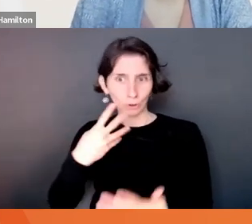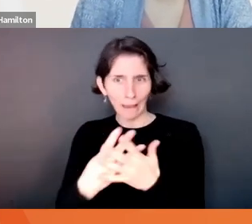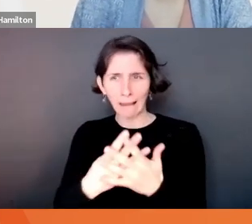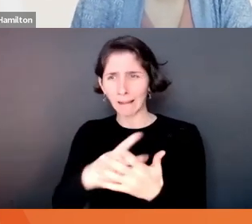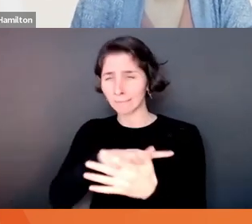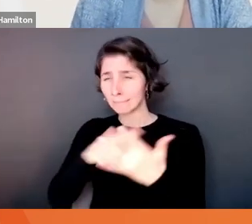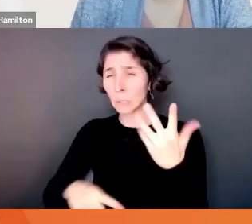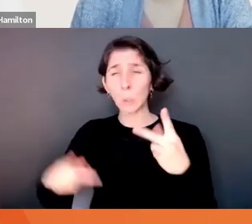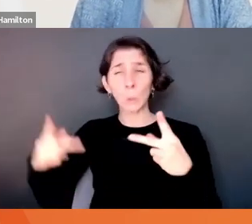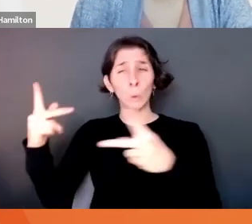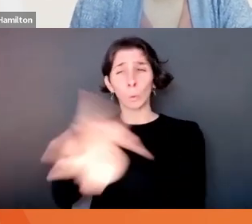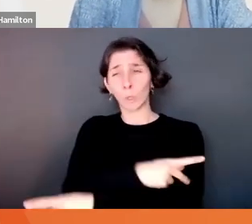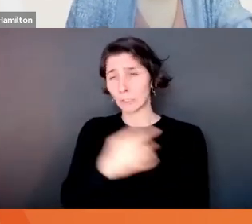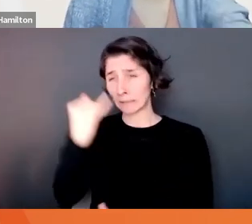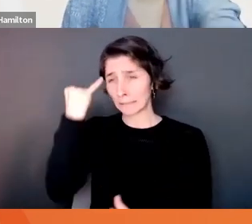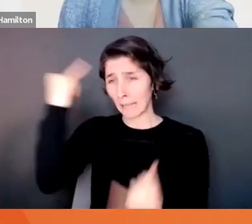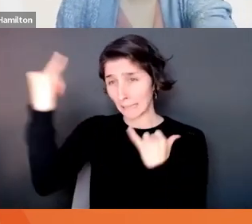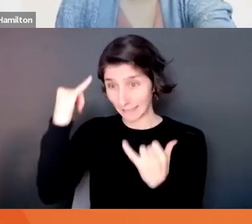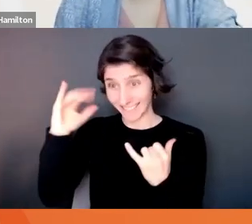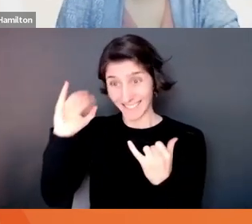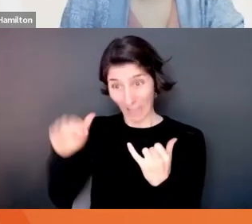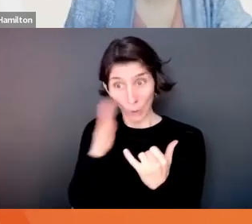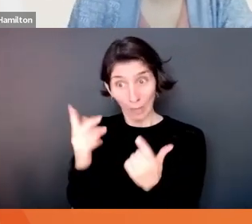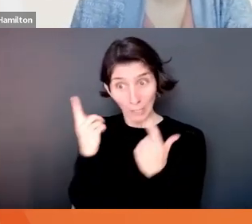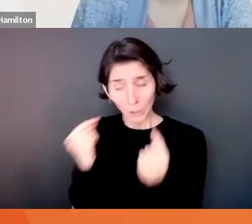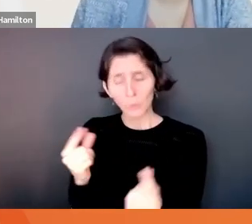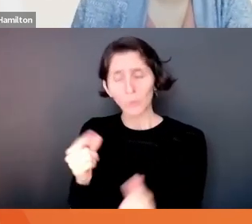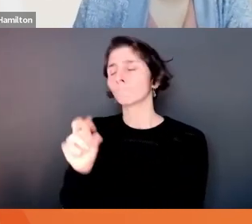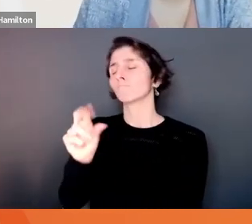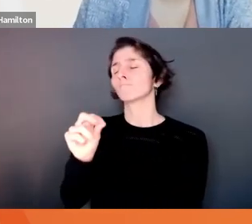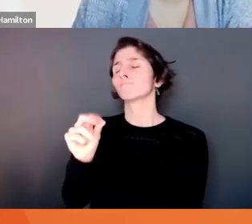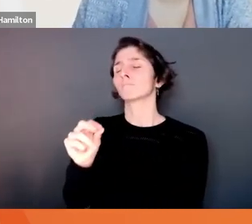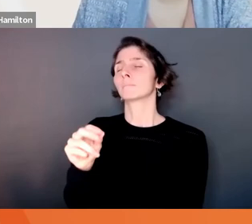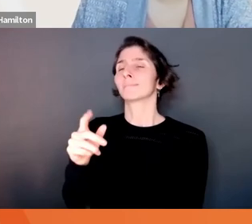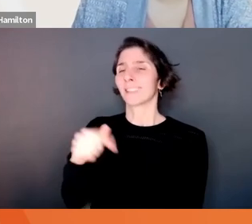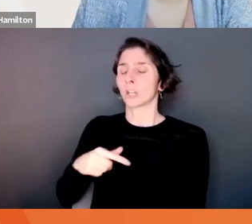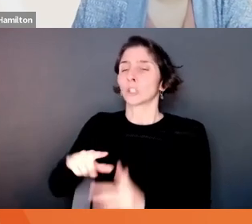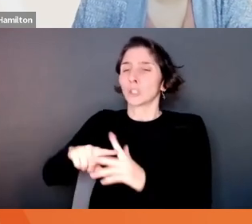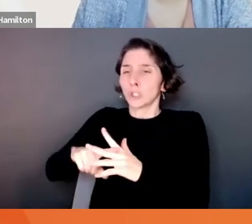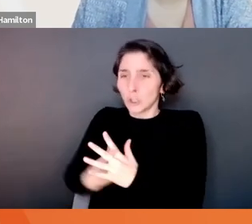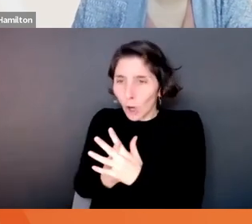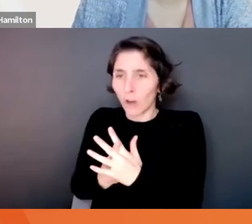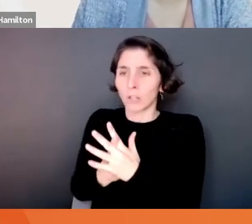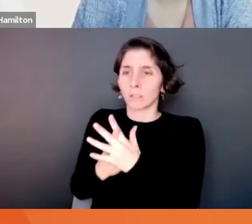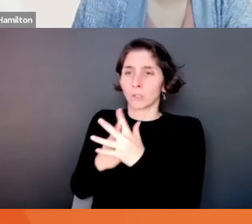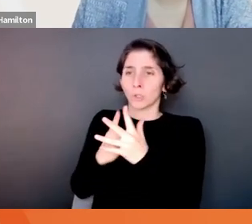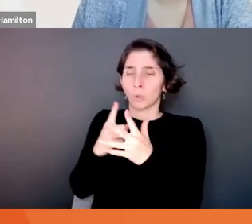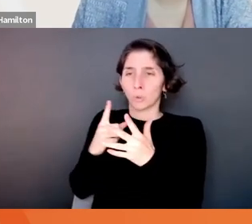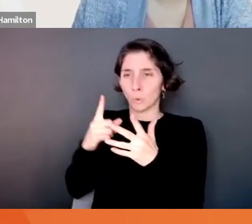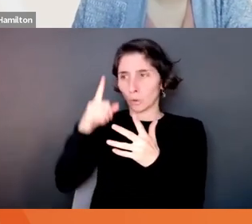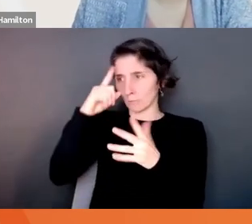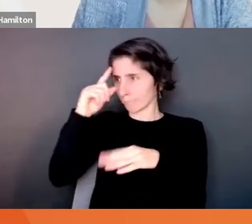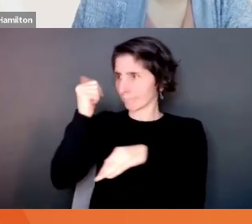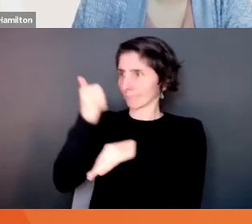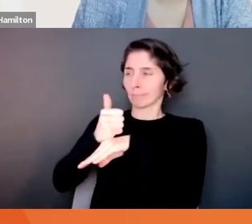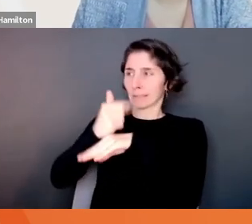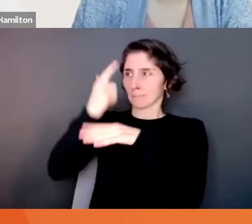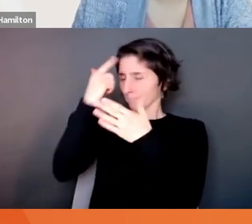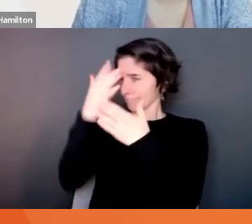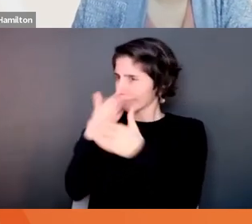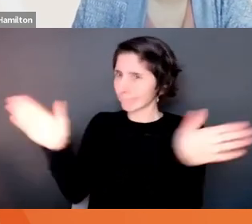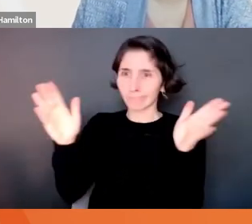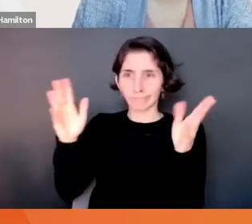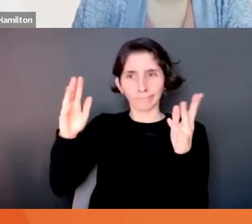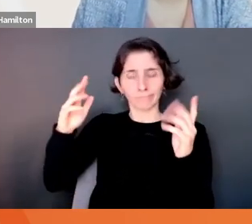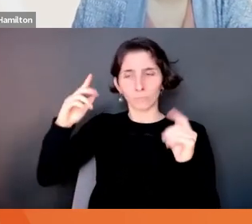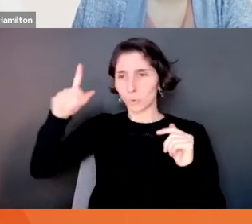don't worry, we're not actually doing any of them. But you're just using that to frame about like, how to get into that kind of mindset, you know, really crazy ideas,